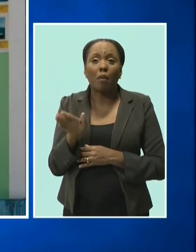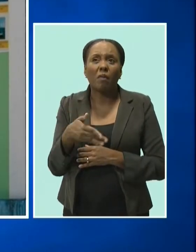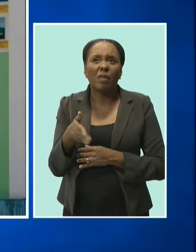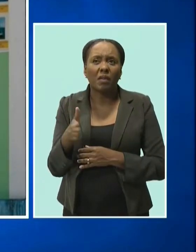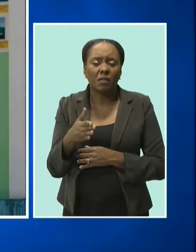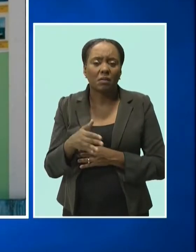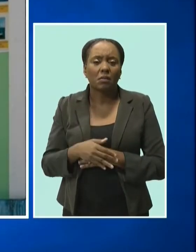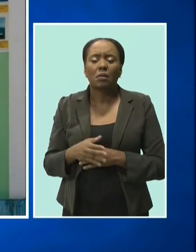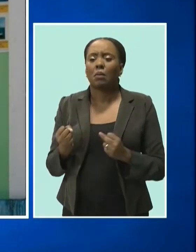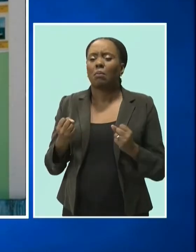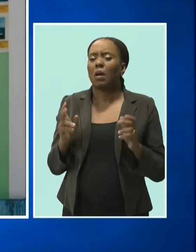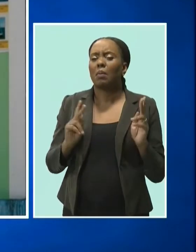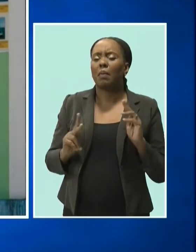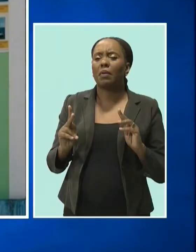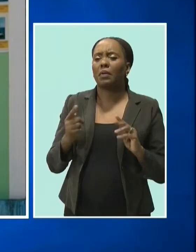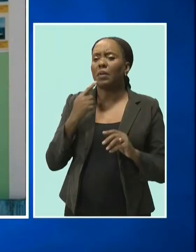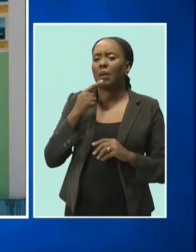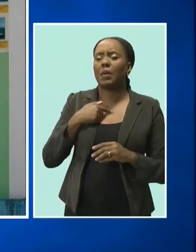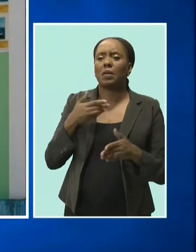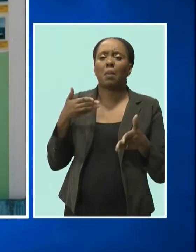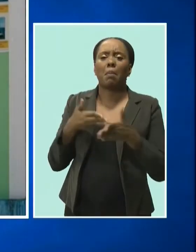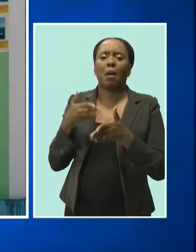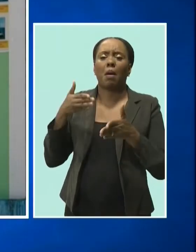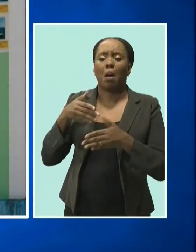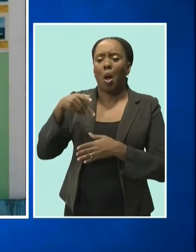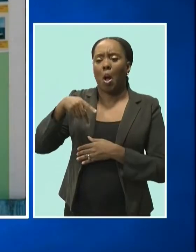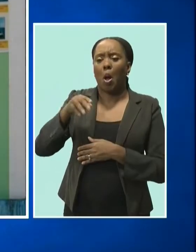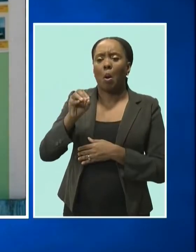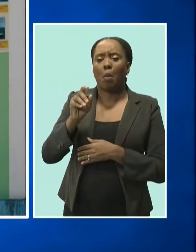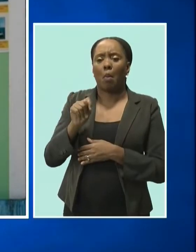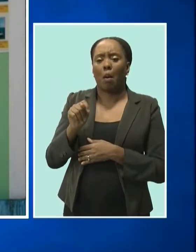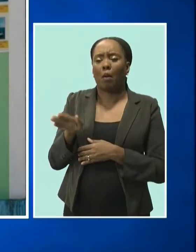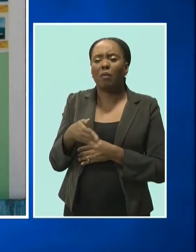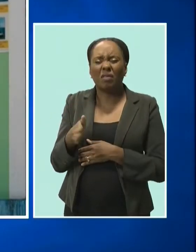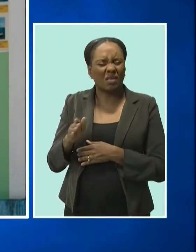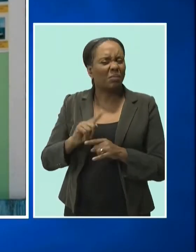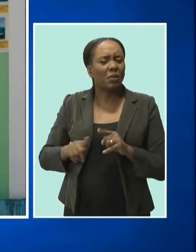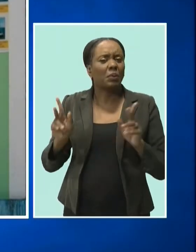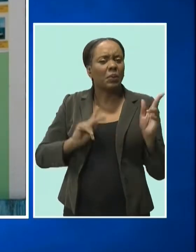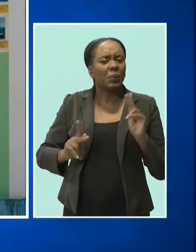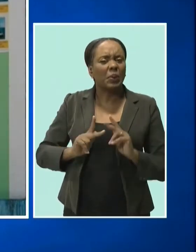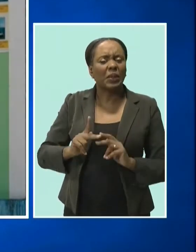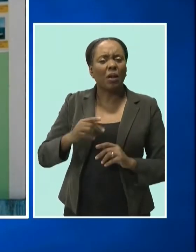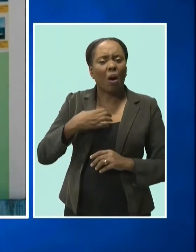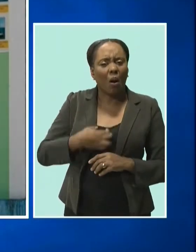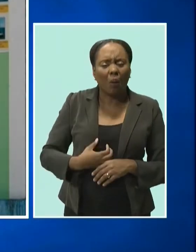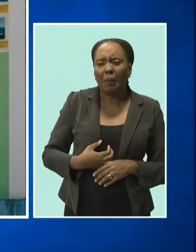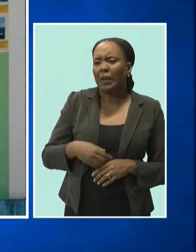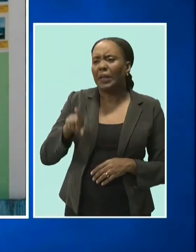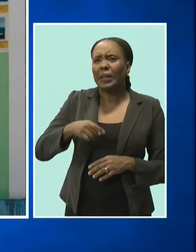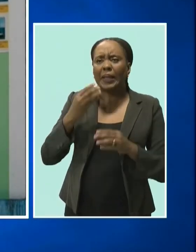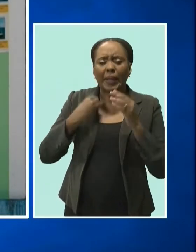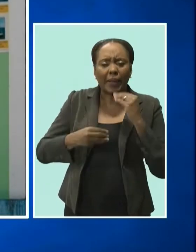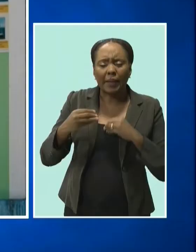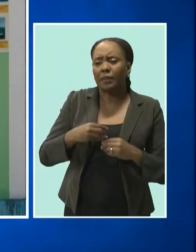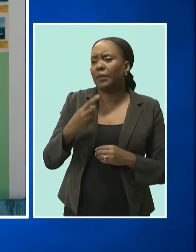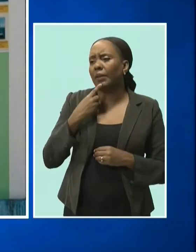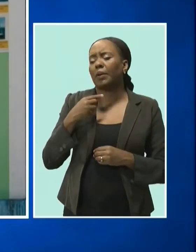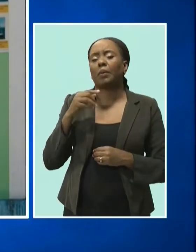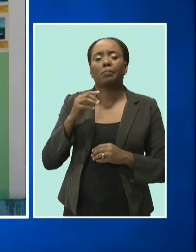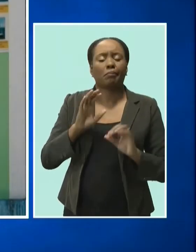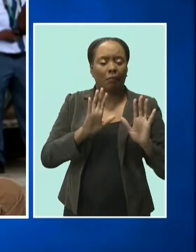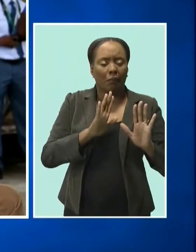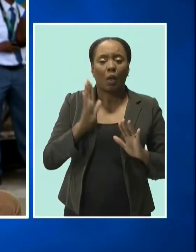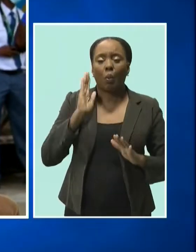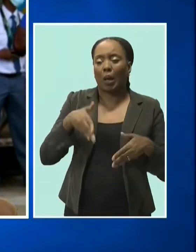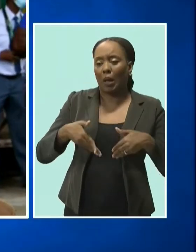all kinds of pot fishing as if people don't have to eat in Barbados. So we've said no, we will allow pot fishing, but